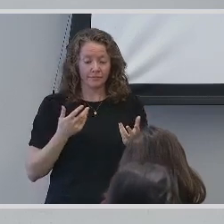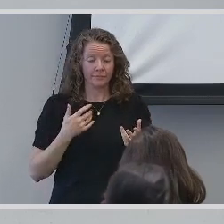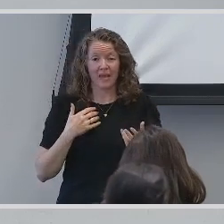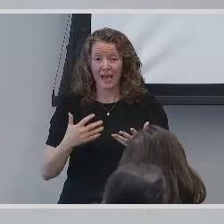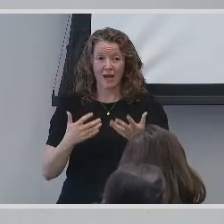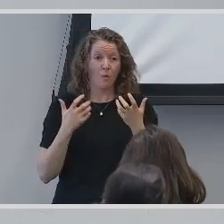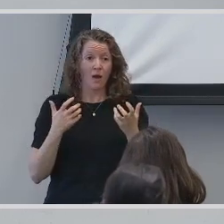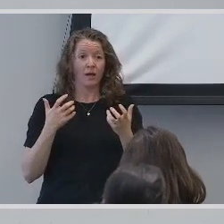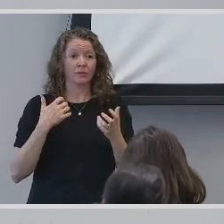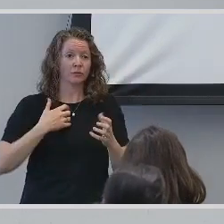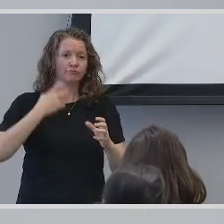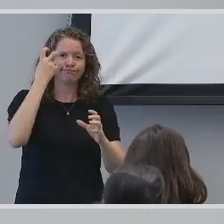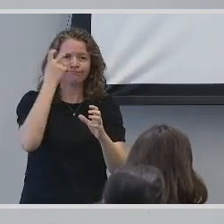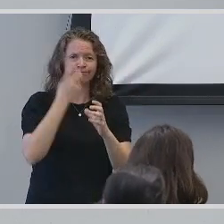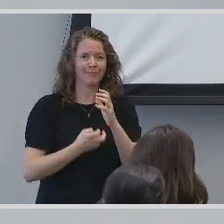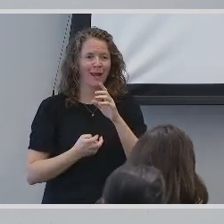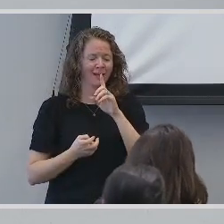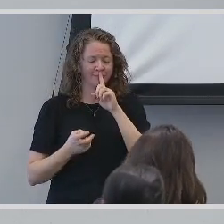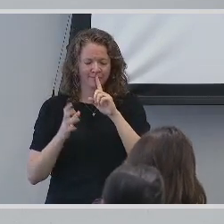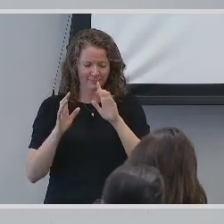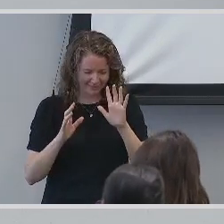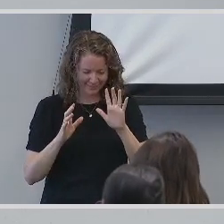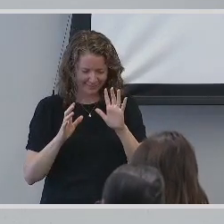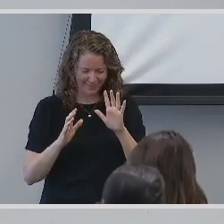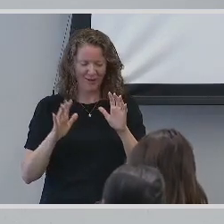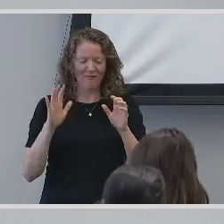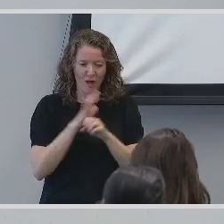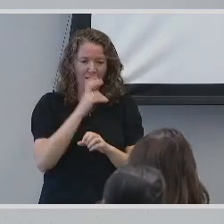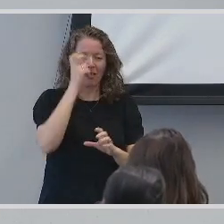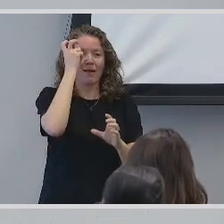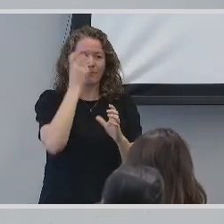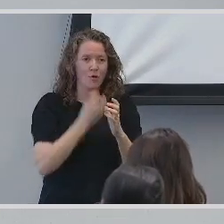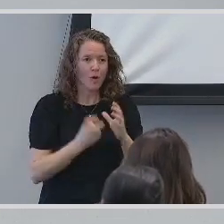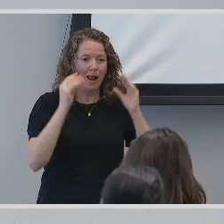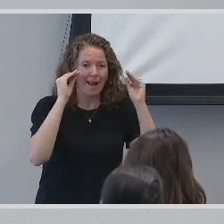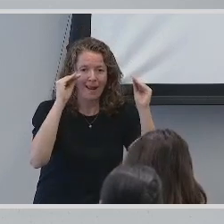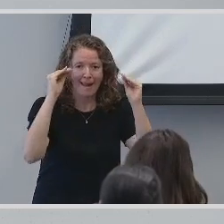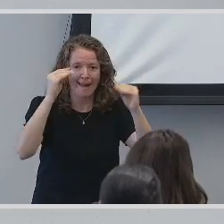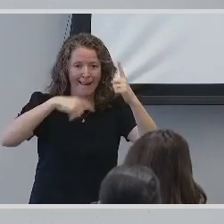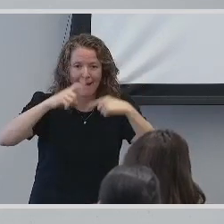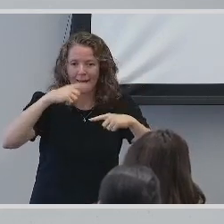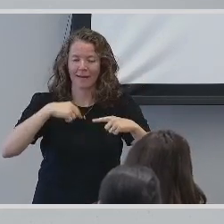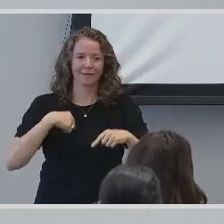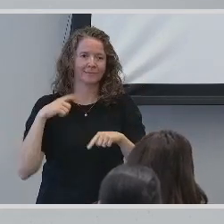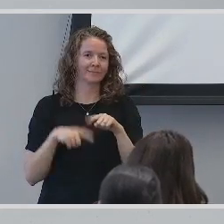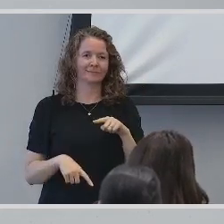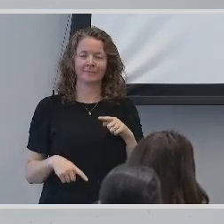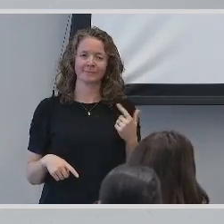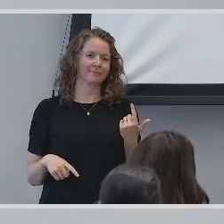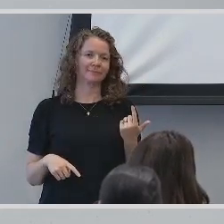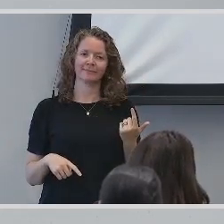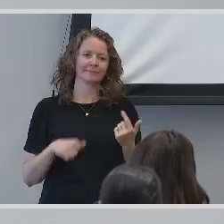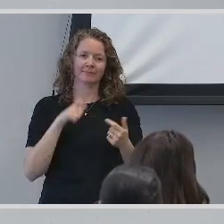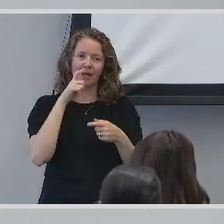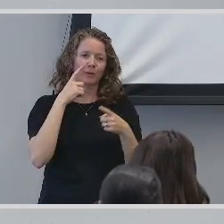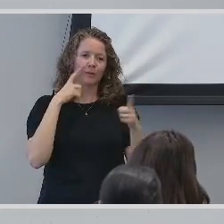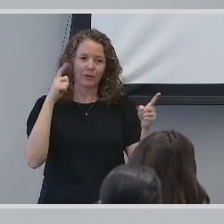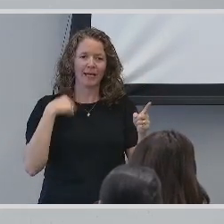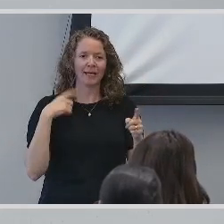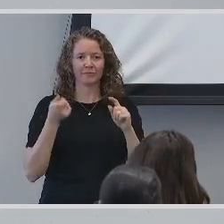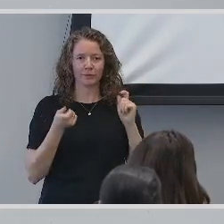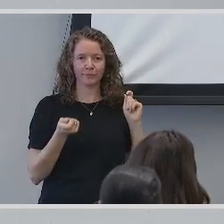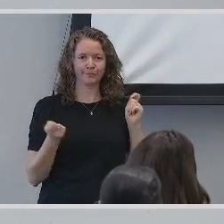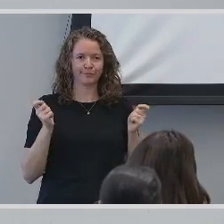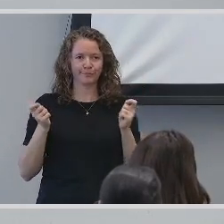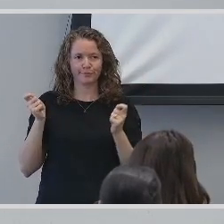approach went out the window and I quickly realized I needed to revise my teaching approach.